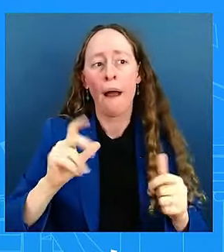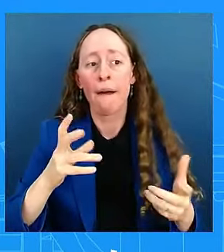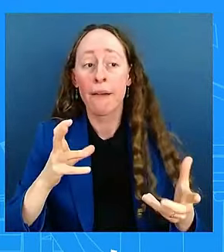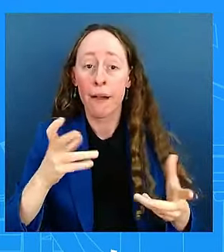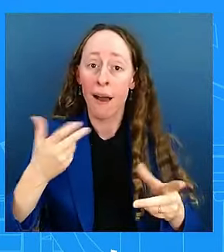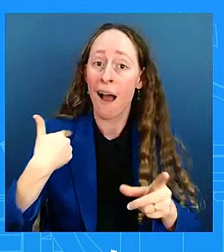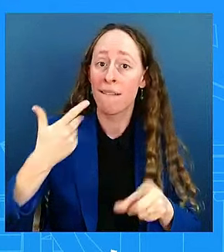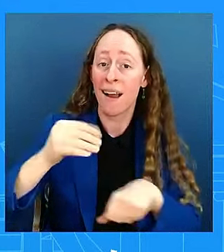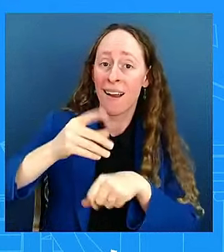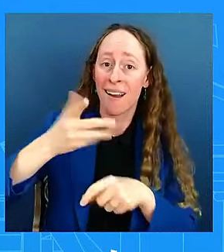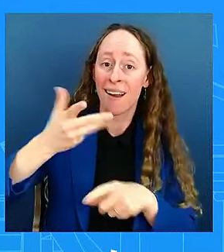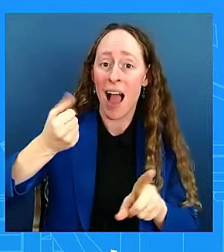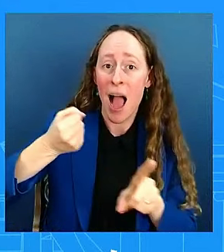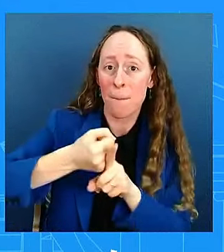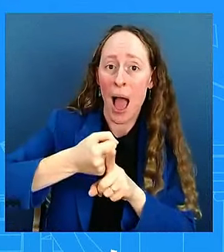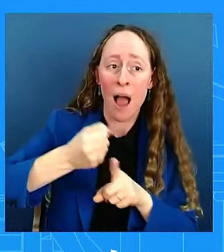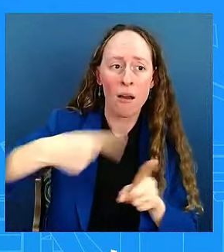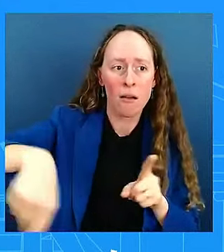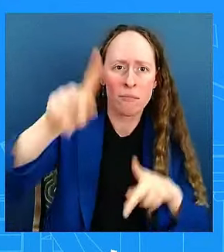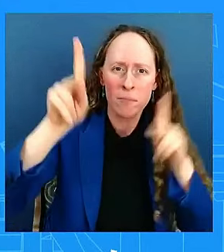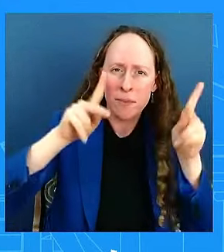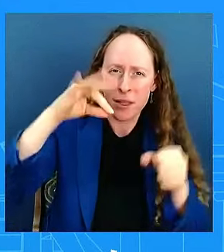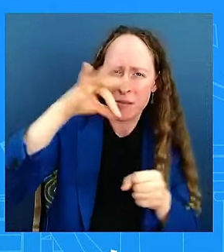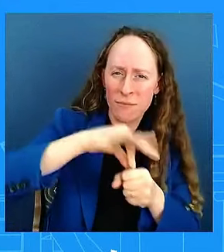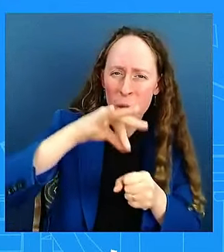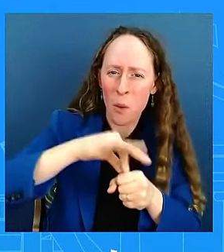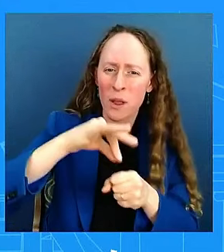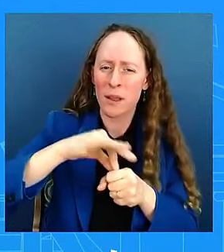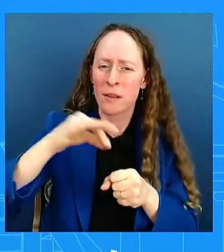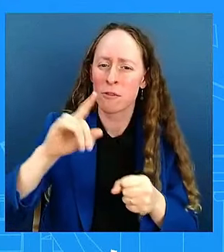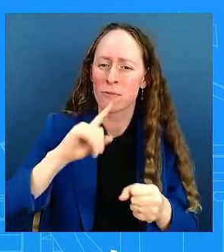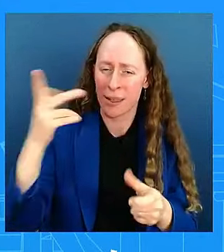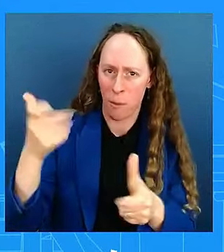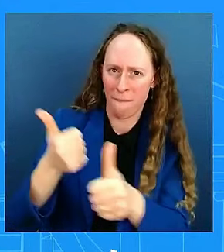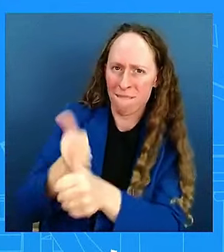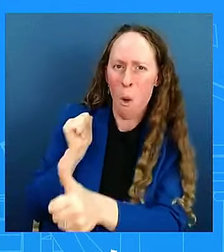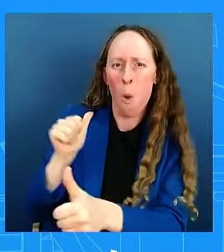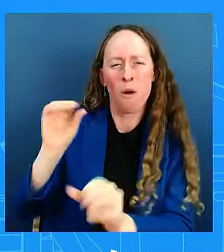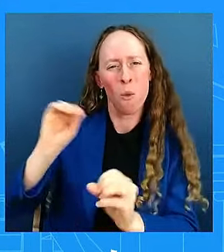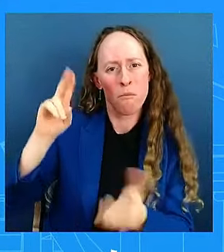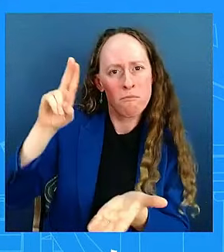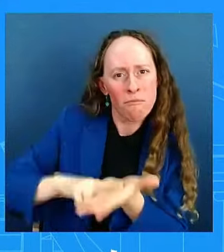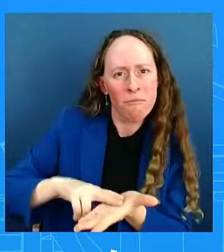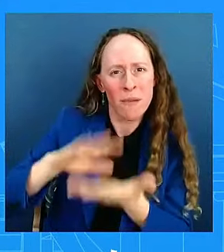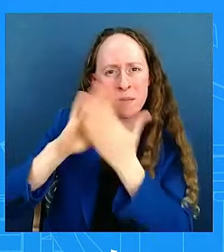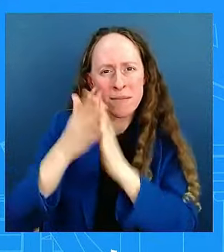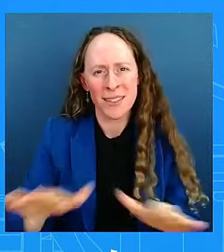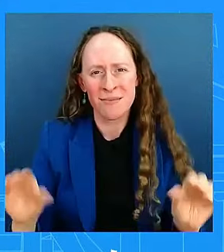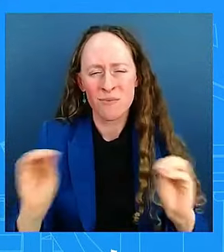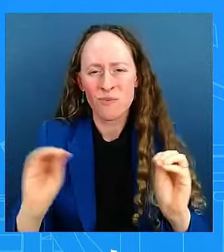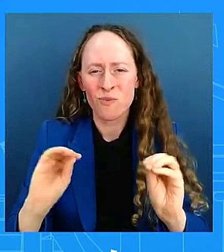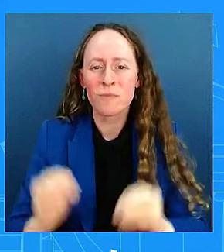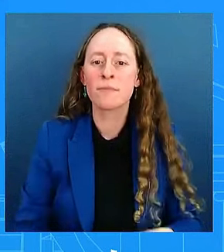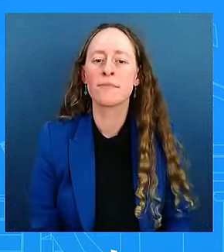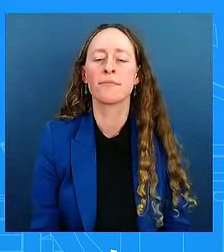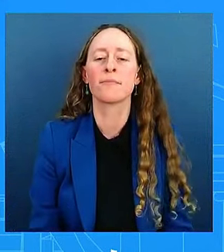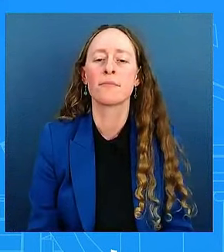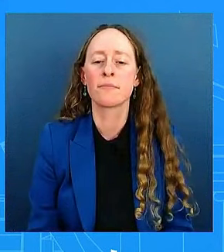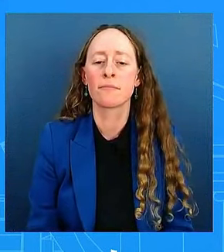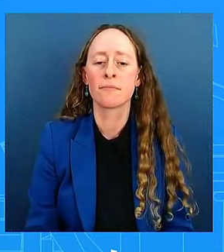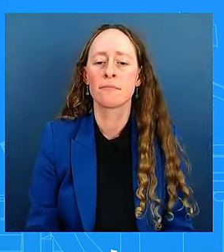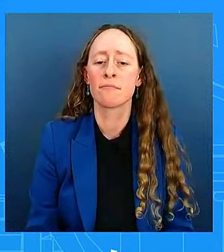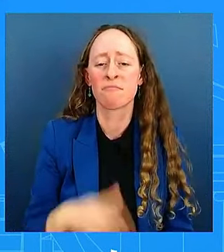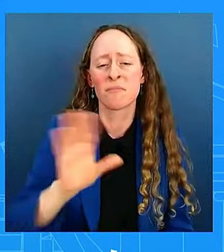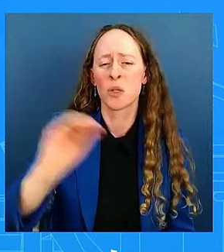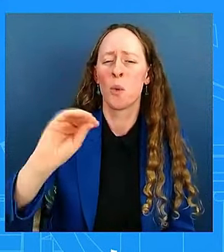No administration has helped Israel more than I have. None. None. None. And I think